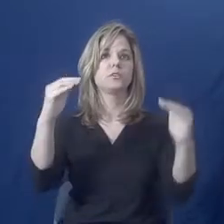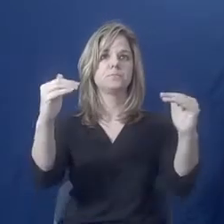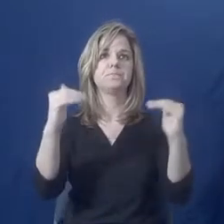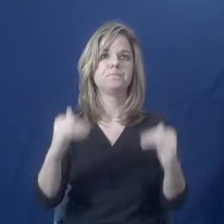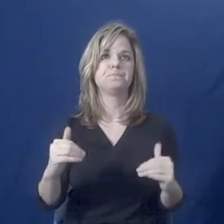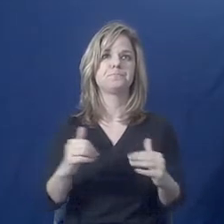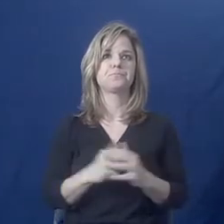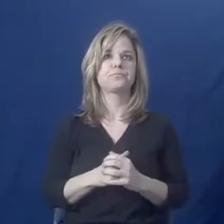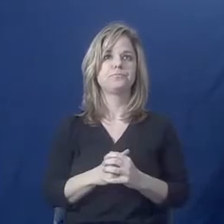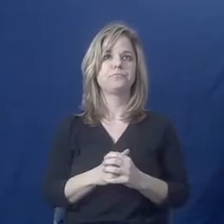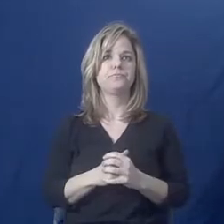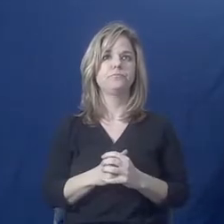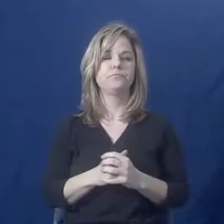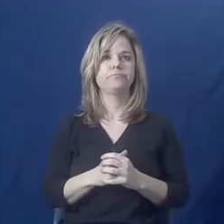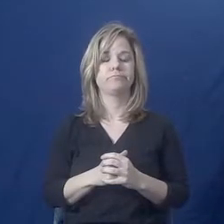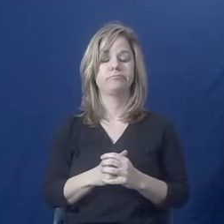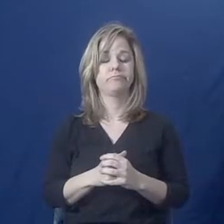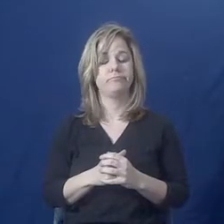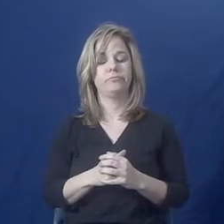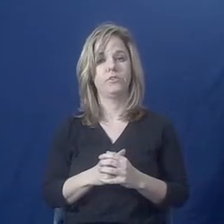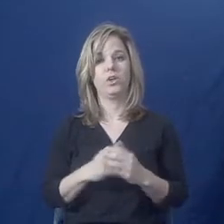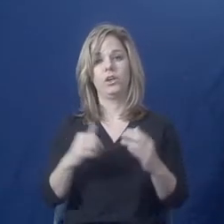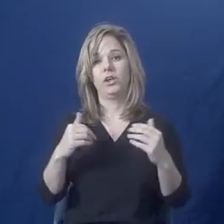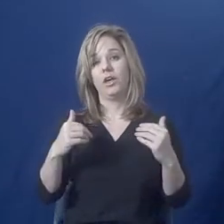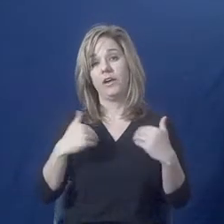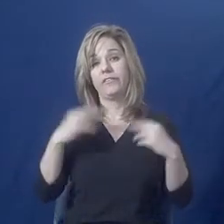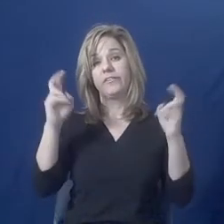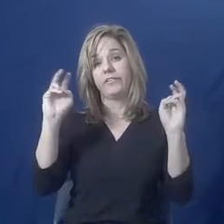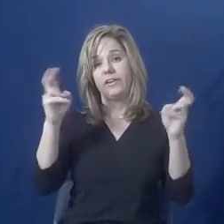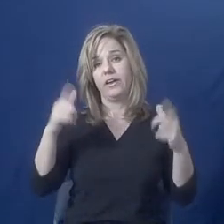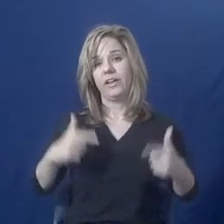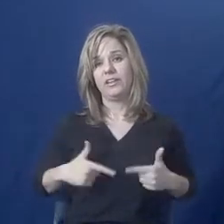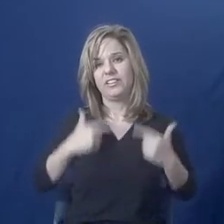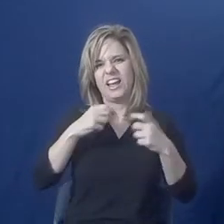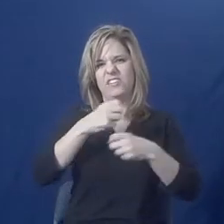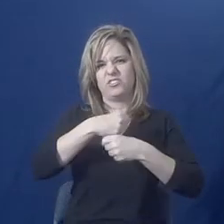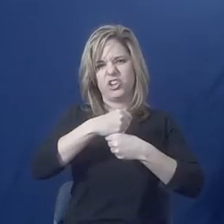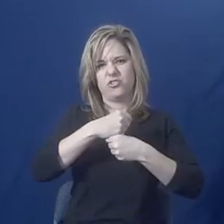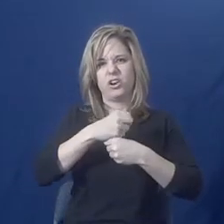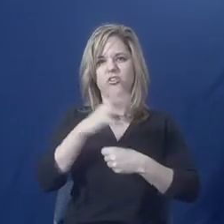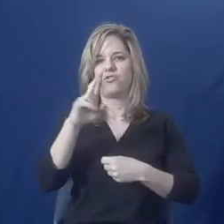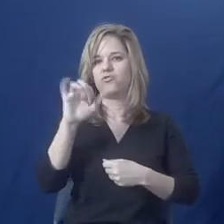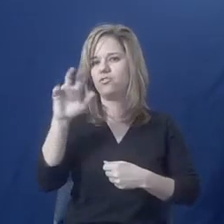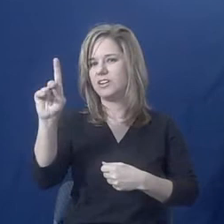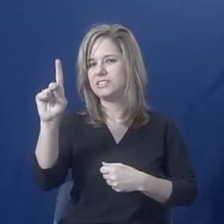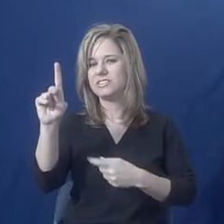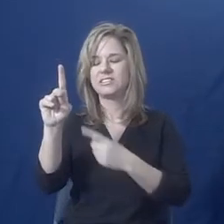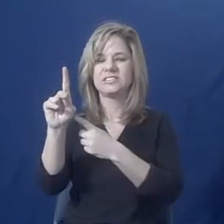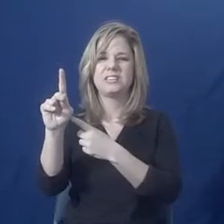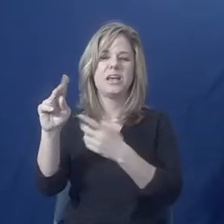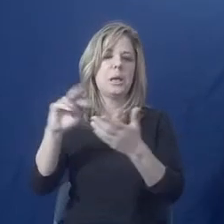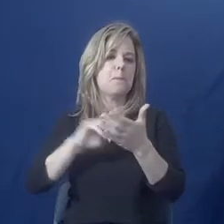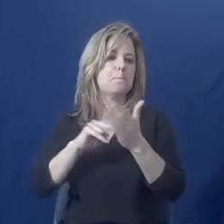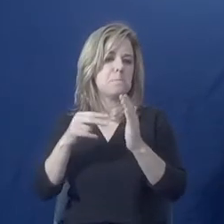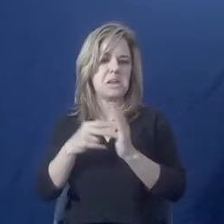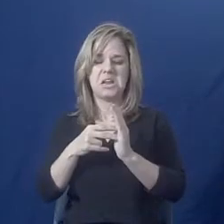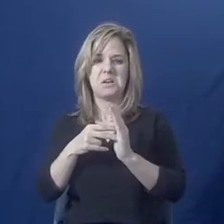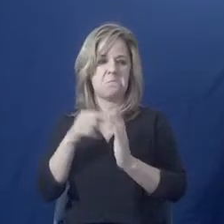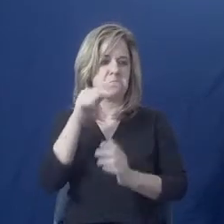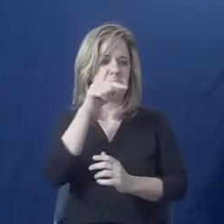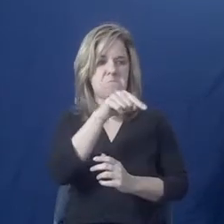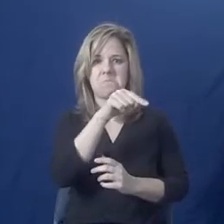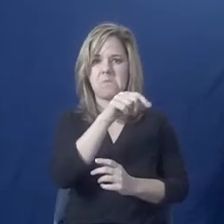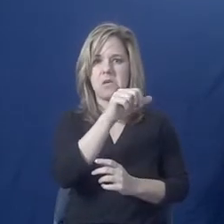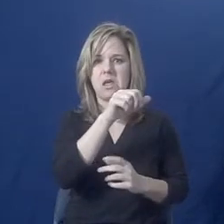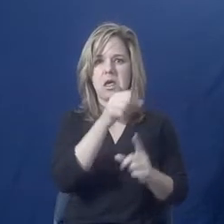slide, there are some life generated risks. These are things that don't have necessarily anything to